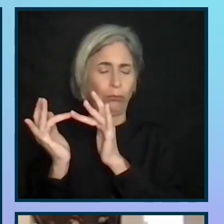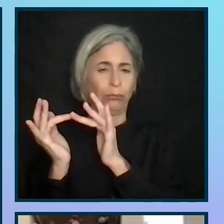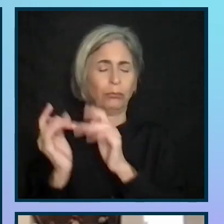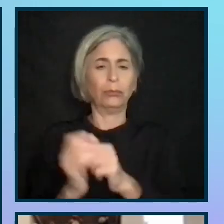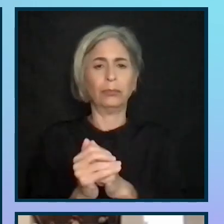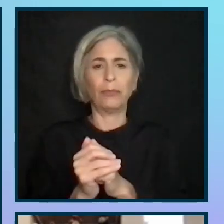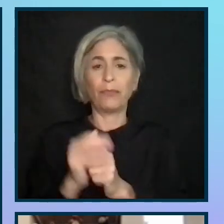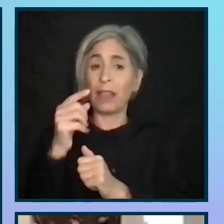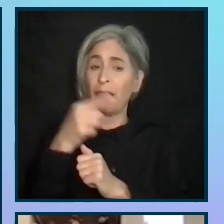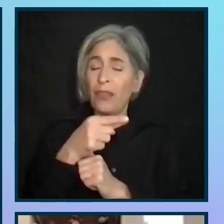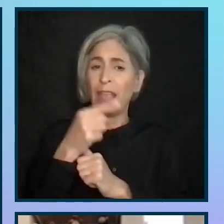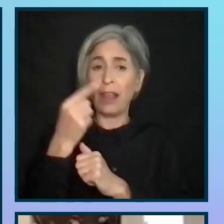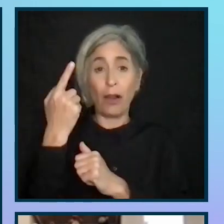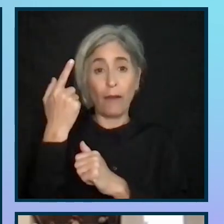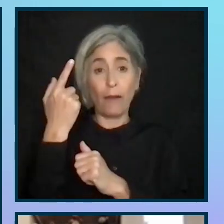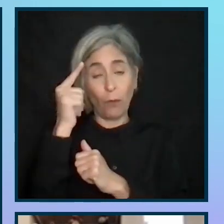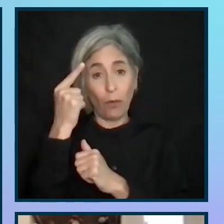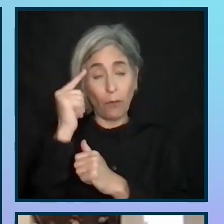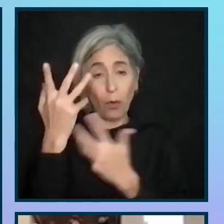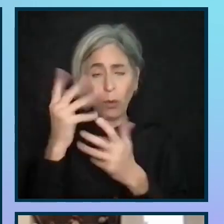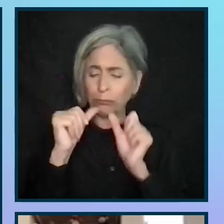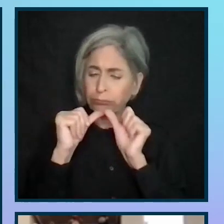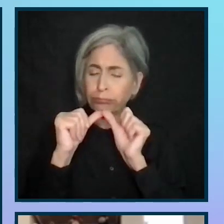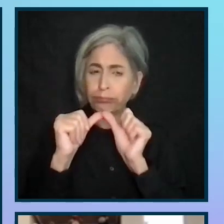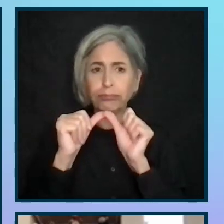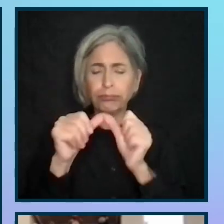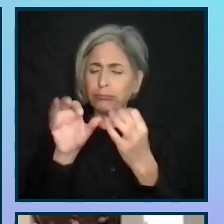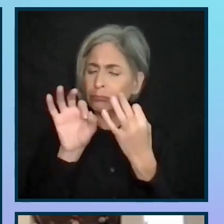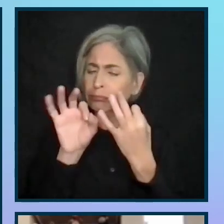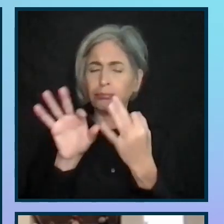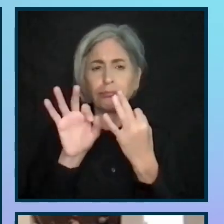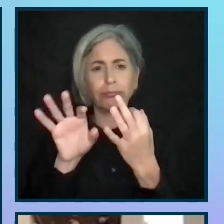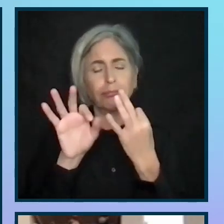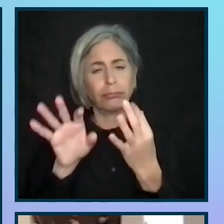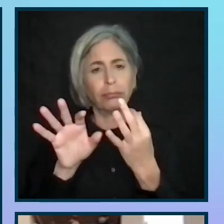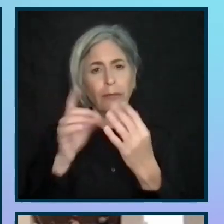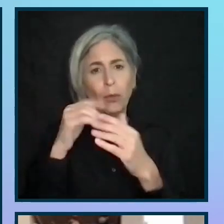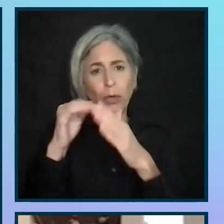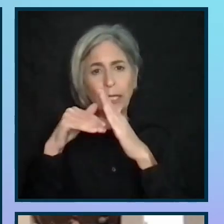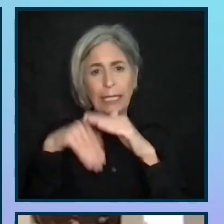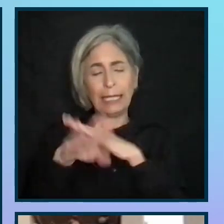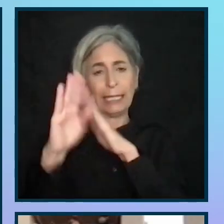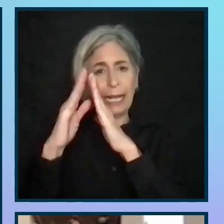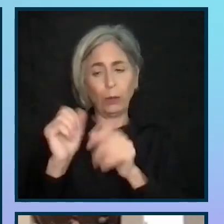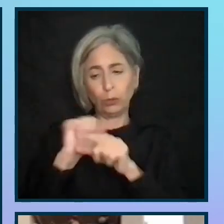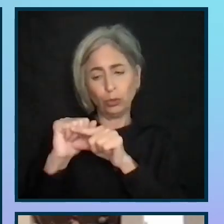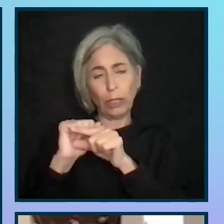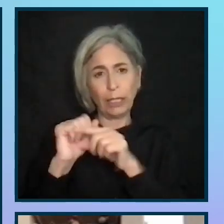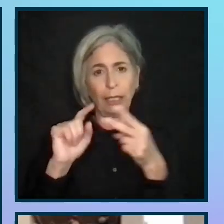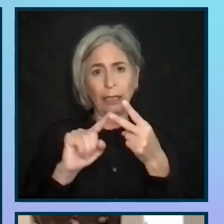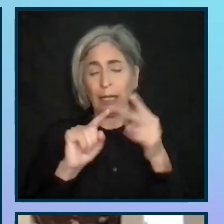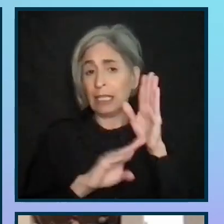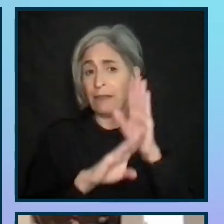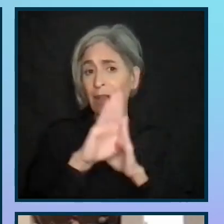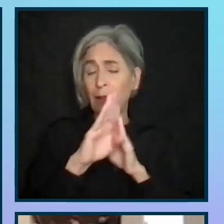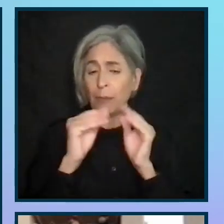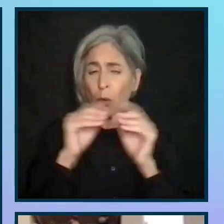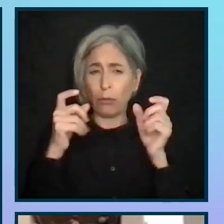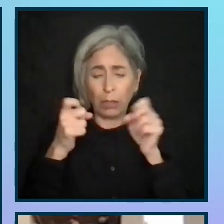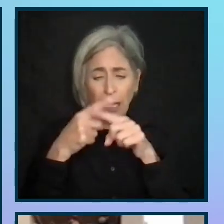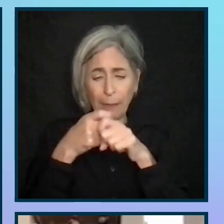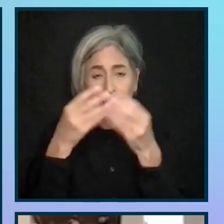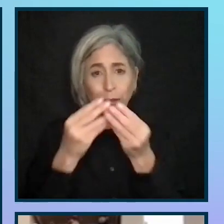They are there to provide constant and consistent feedback, to run in-house training, to develop and build the more complex accessibility